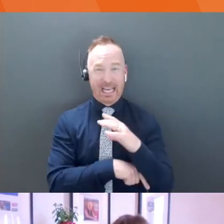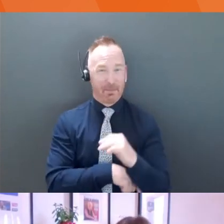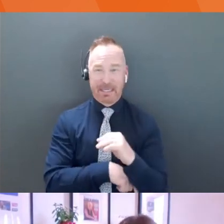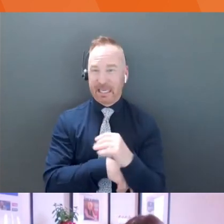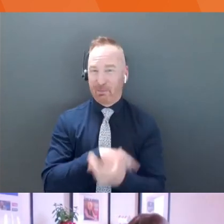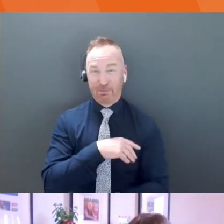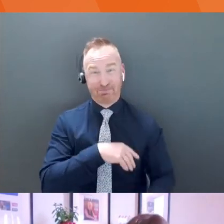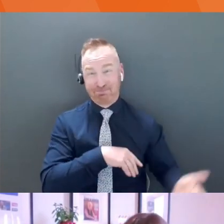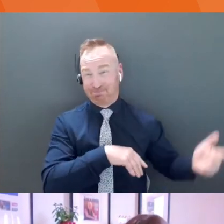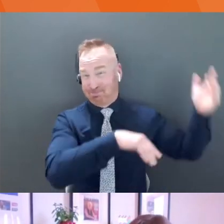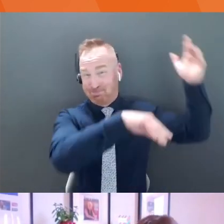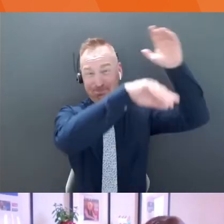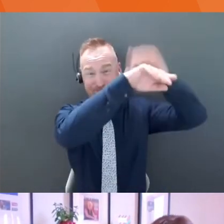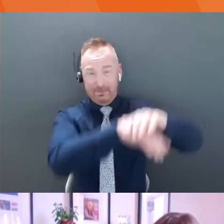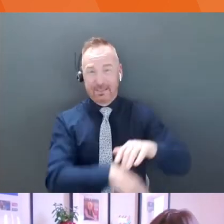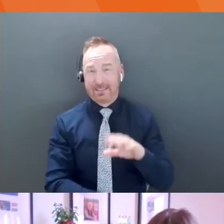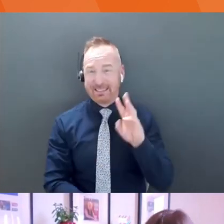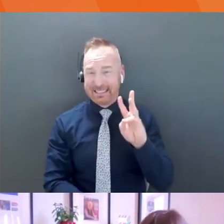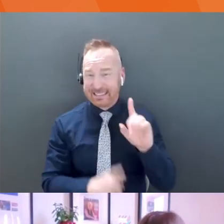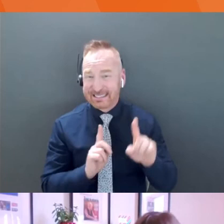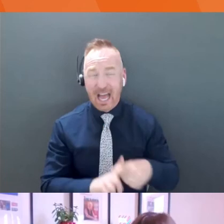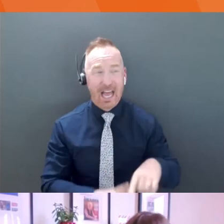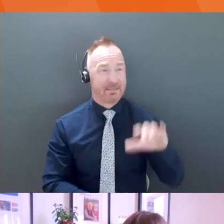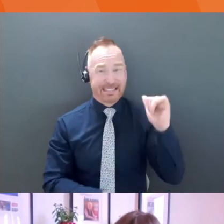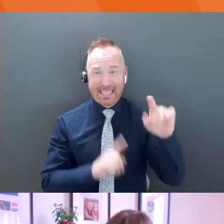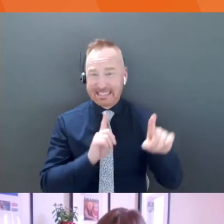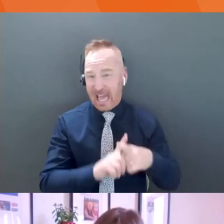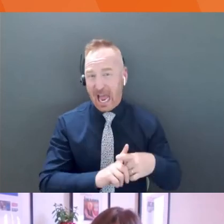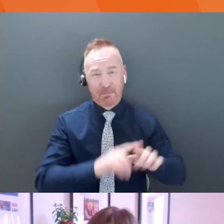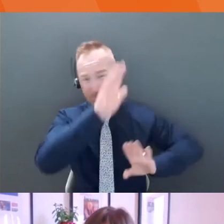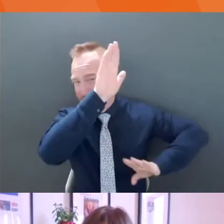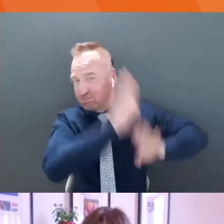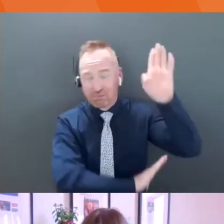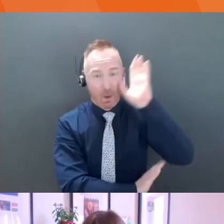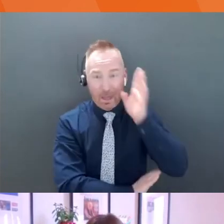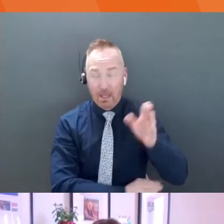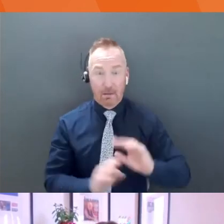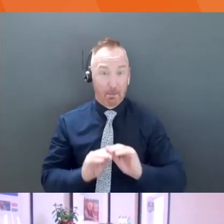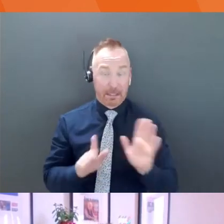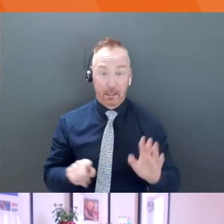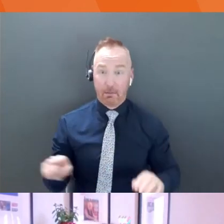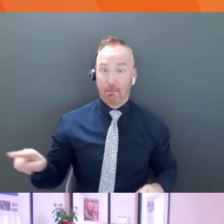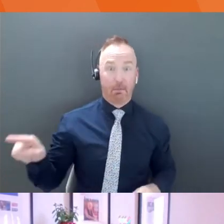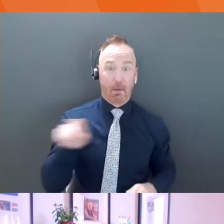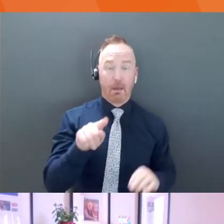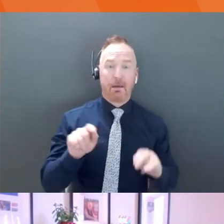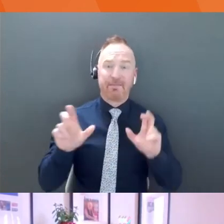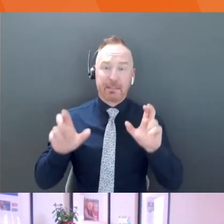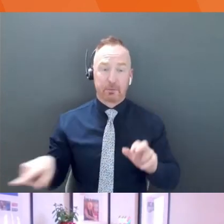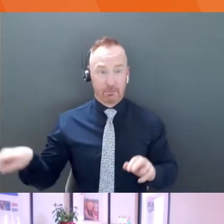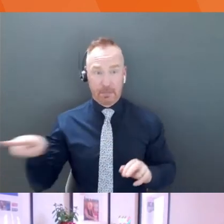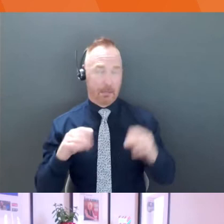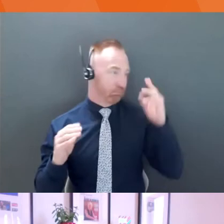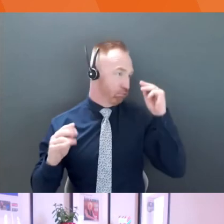that looks like. That's the argument you have to make really clear. And then it's the investors, basically their decision to say whether that's enough.